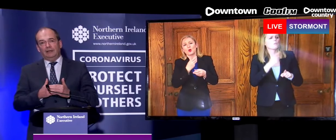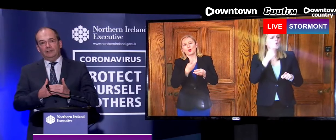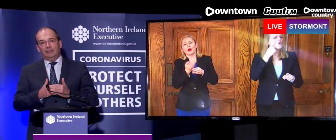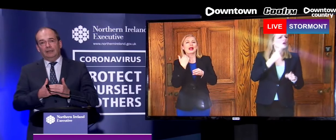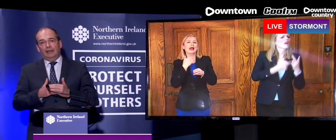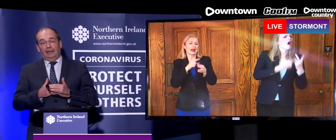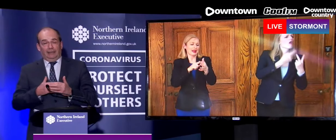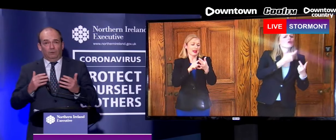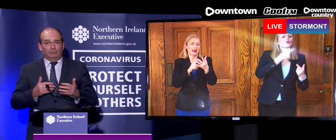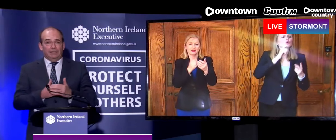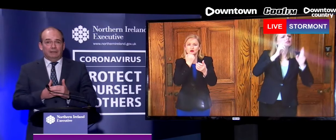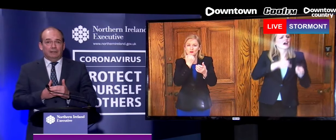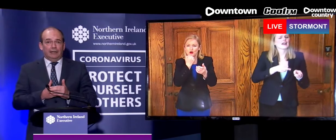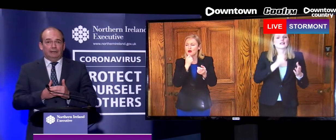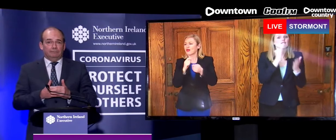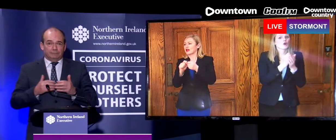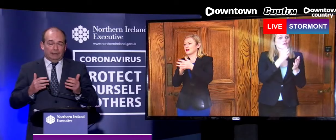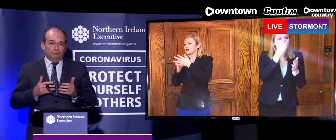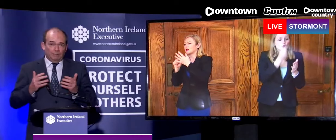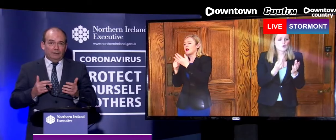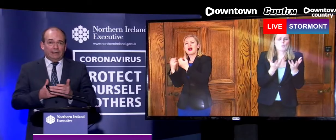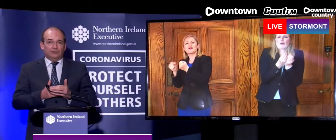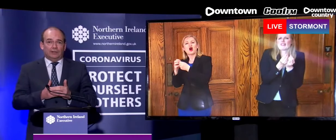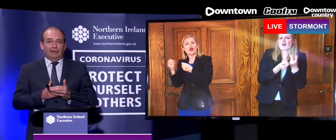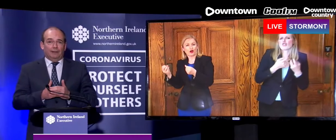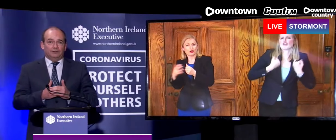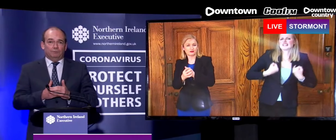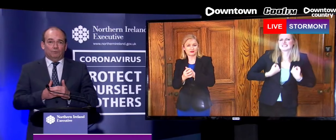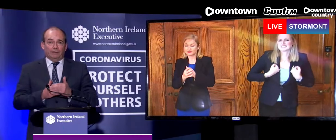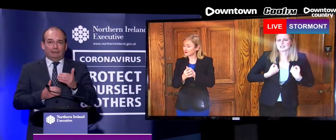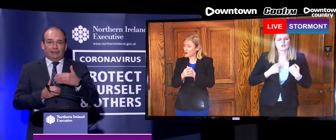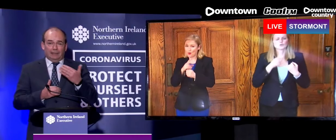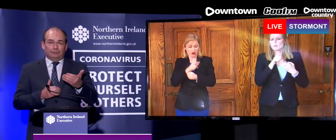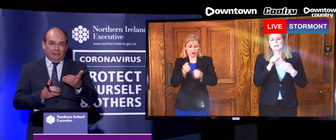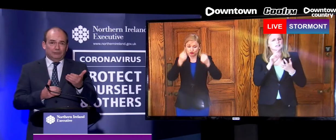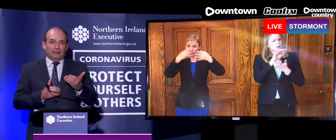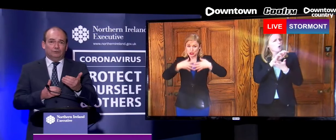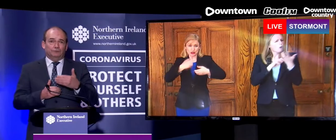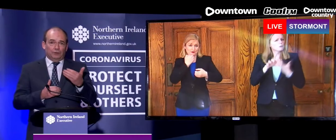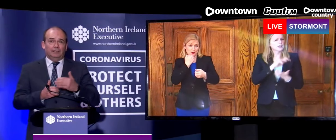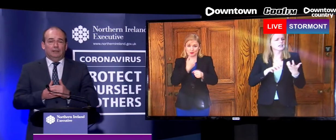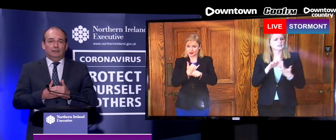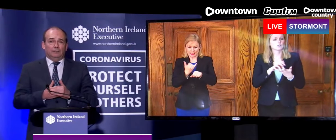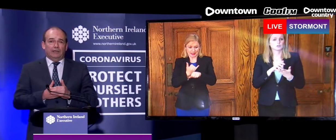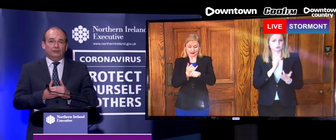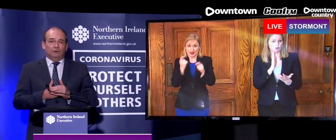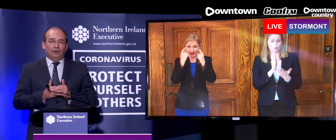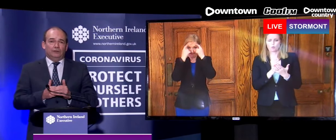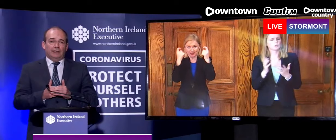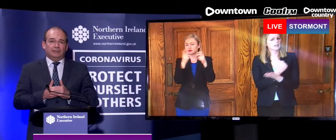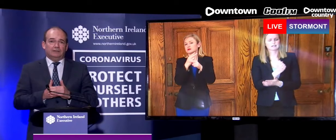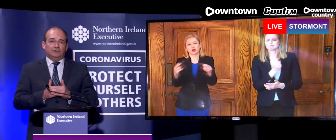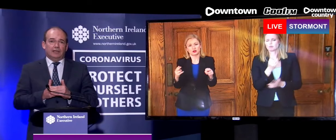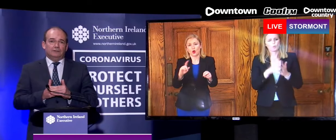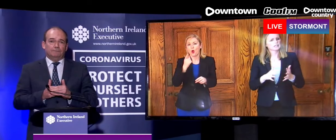mortality. It will be many weeks and months before we're able to answer fully the question